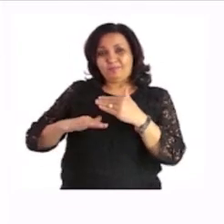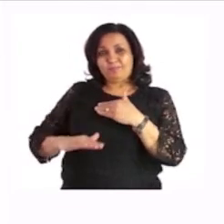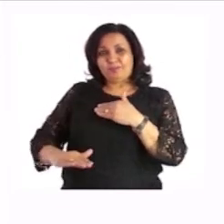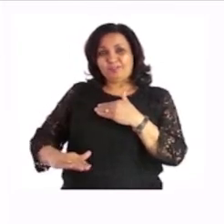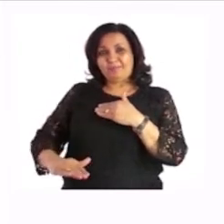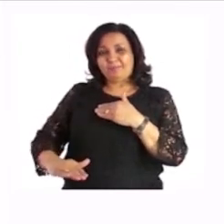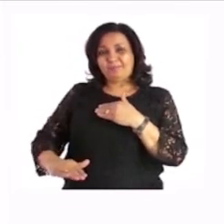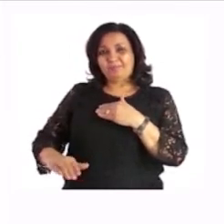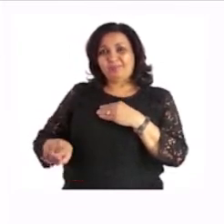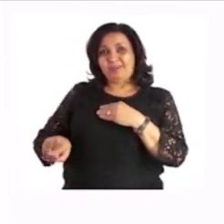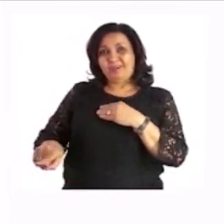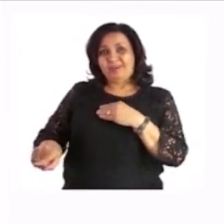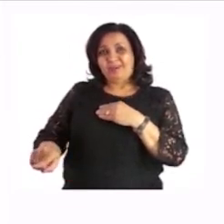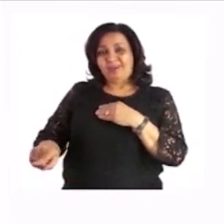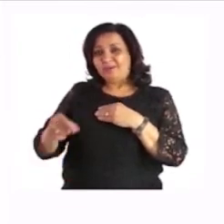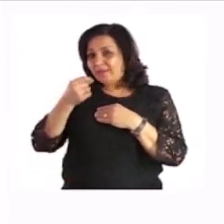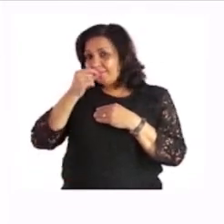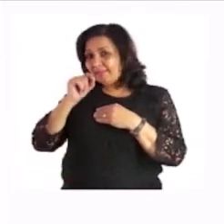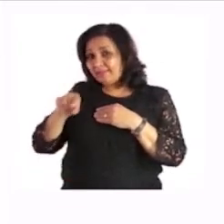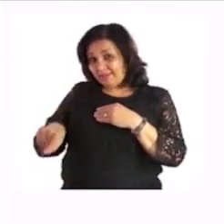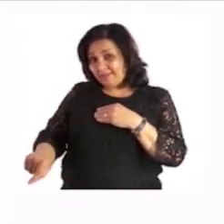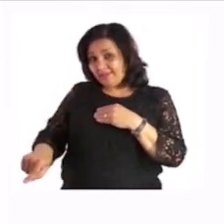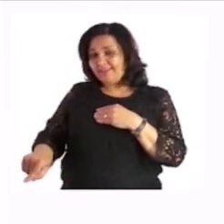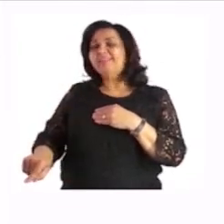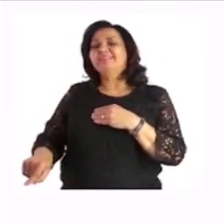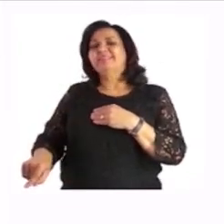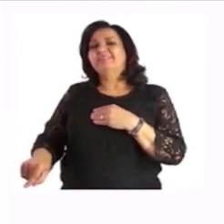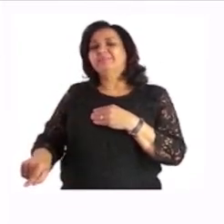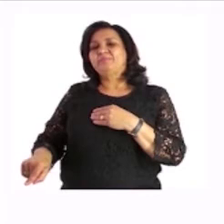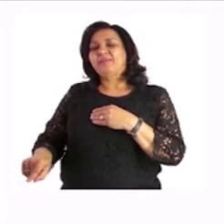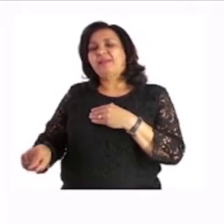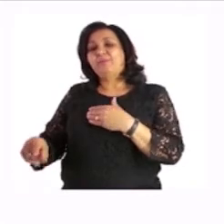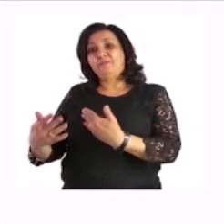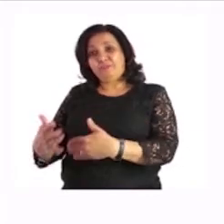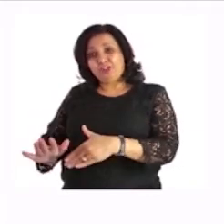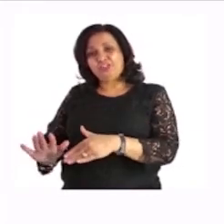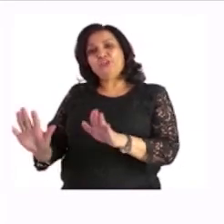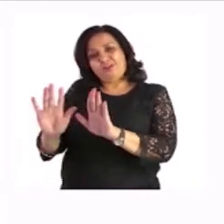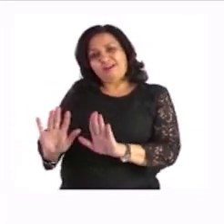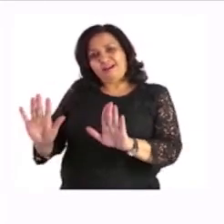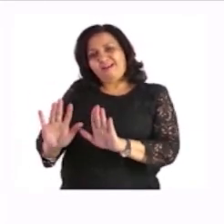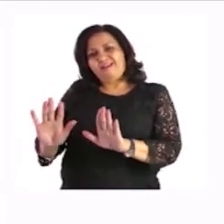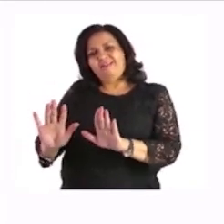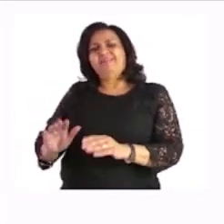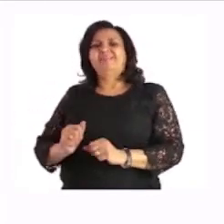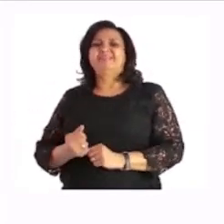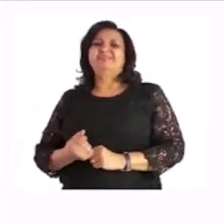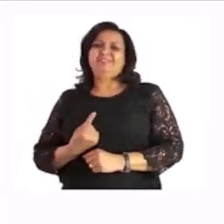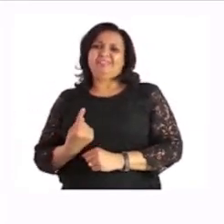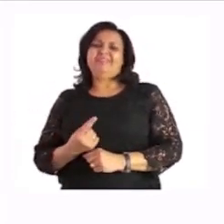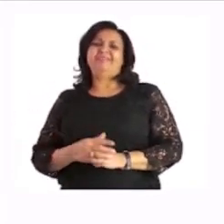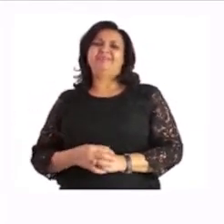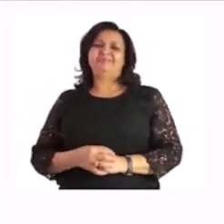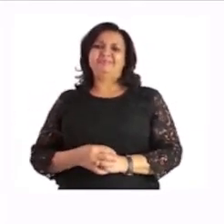in the corner where the little pencil is. And color it in with the color of your choice. Well